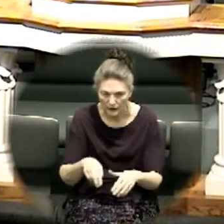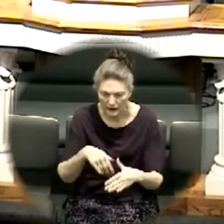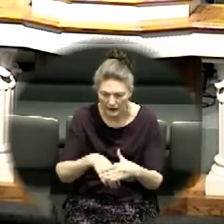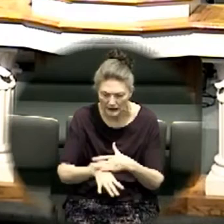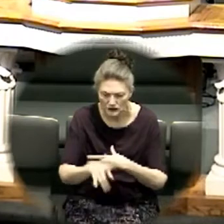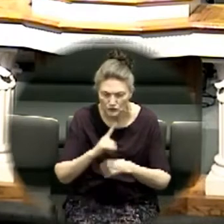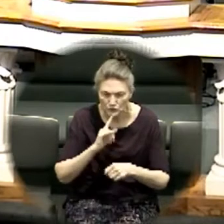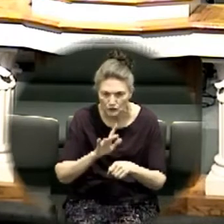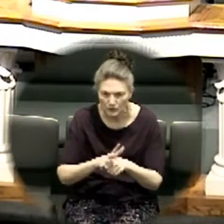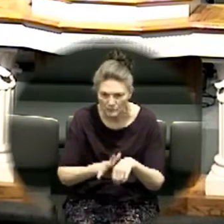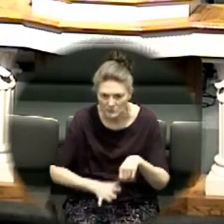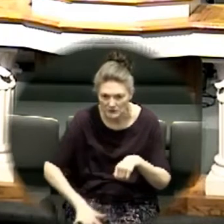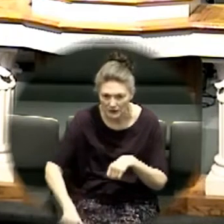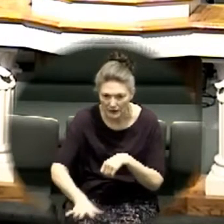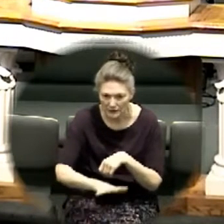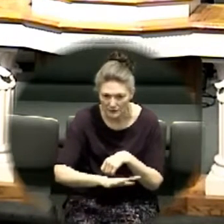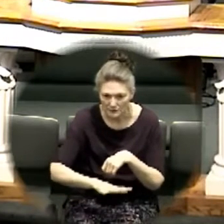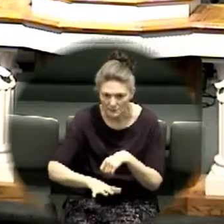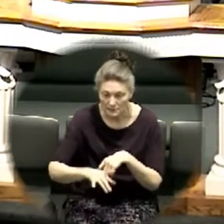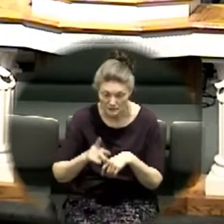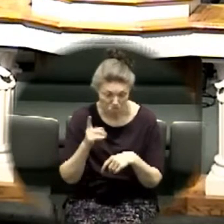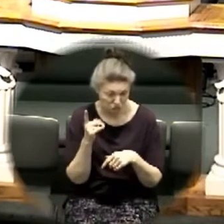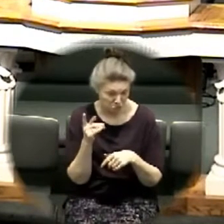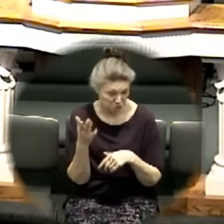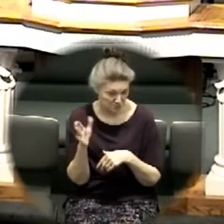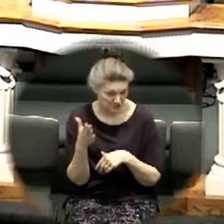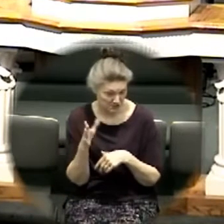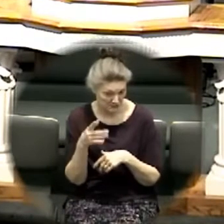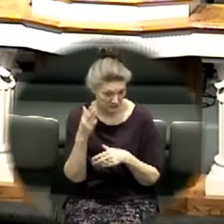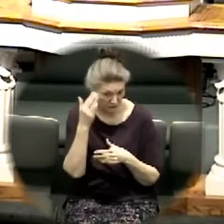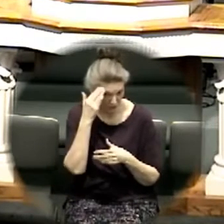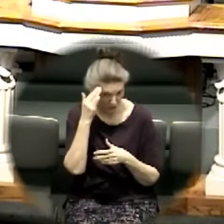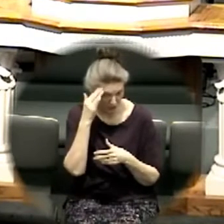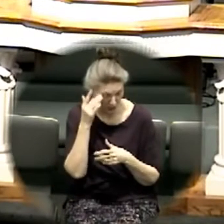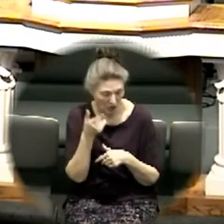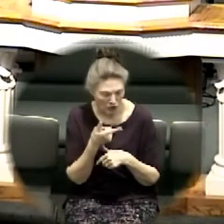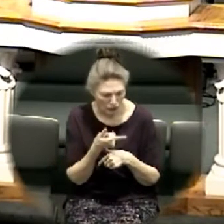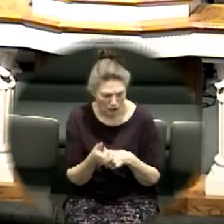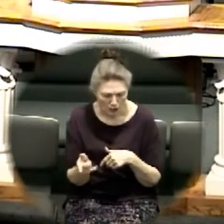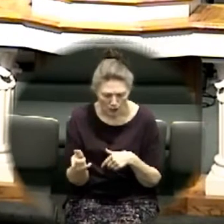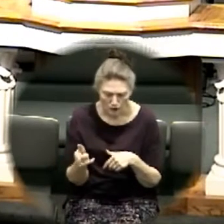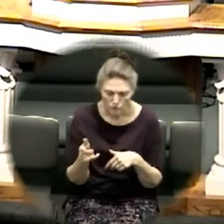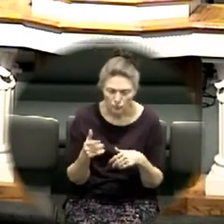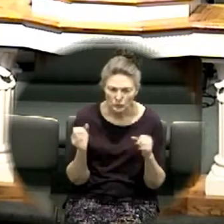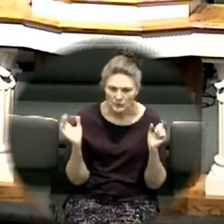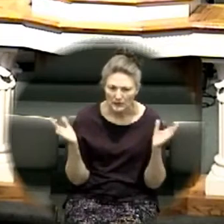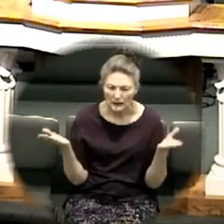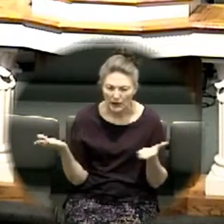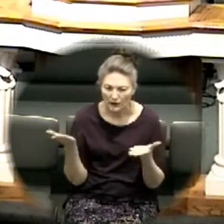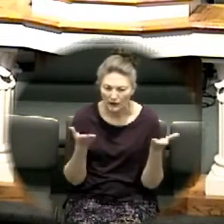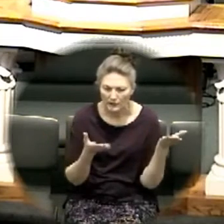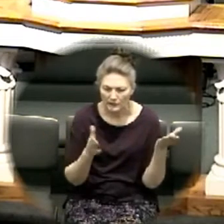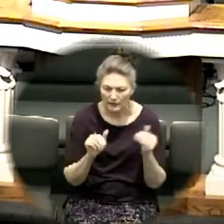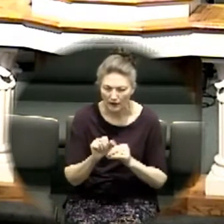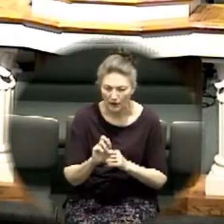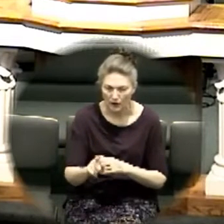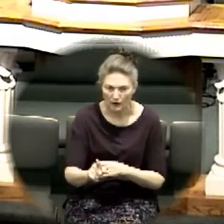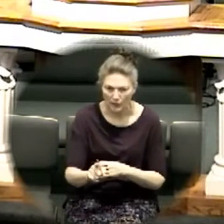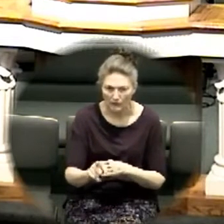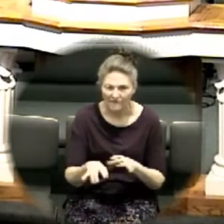sounds familiar those that bore the ark got their feet wet but israel